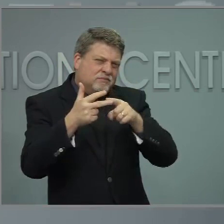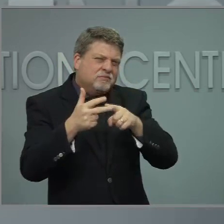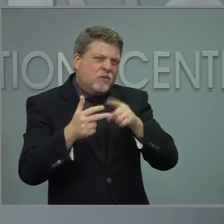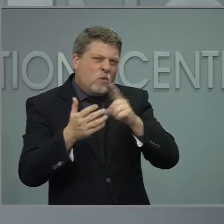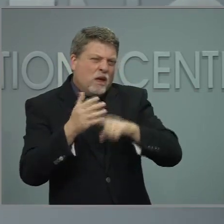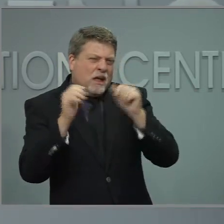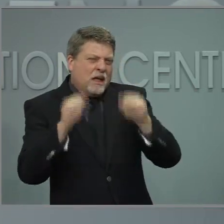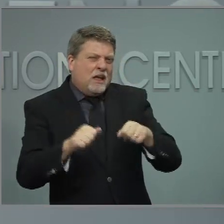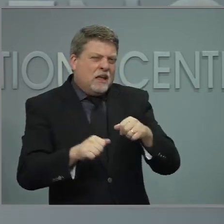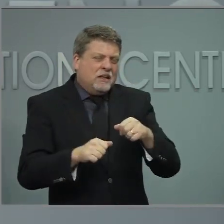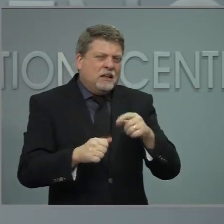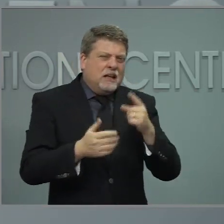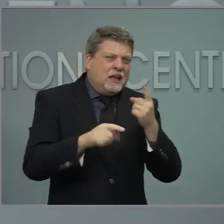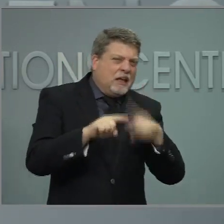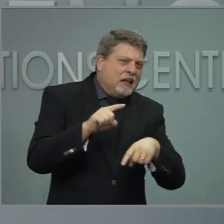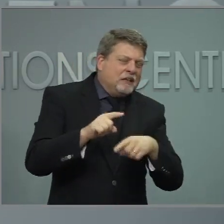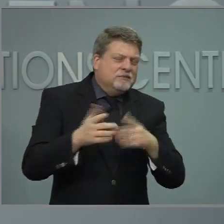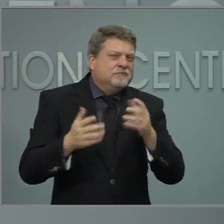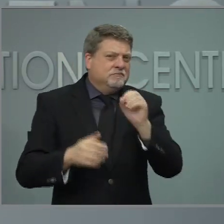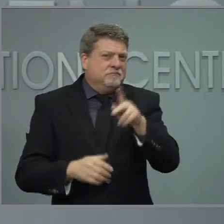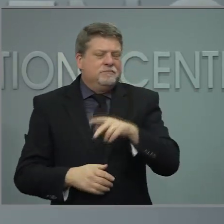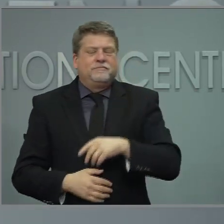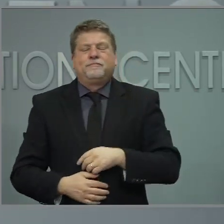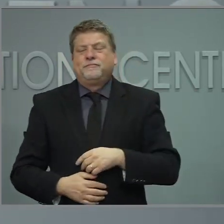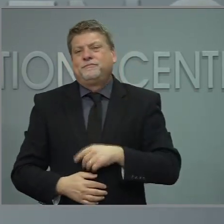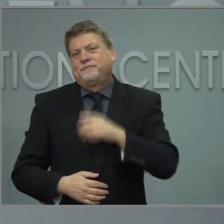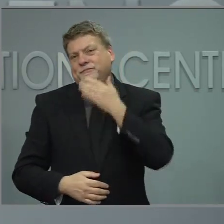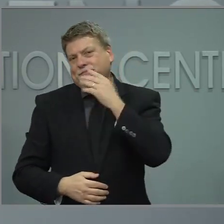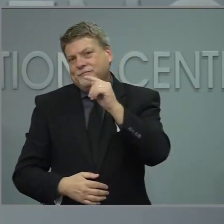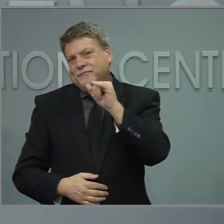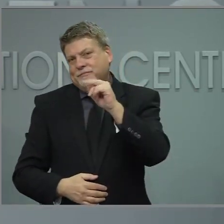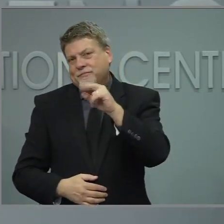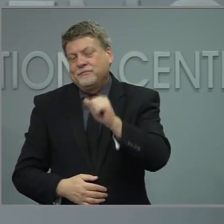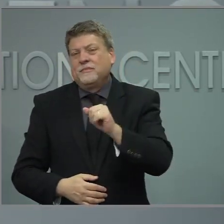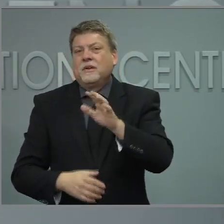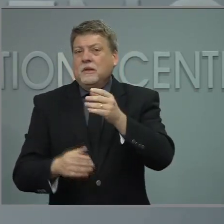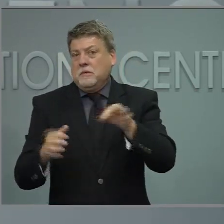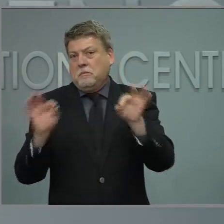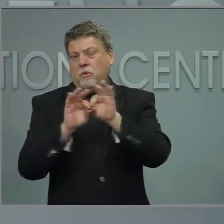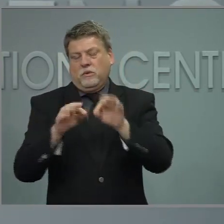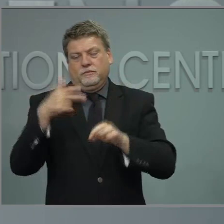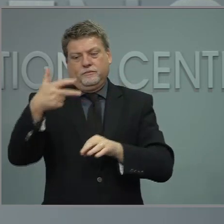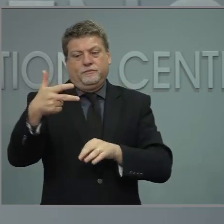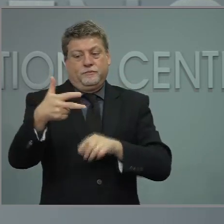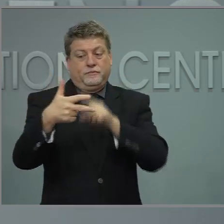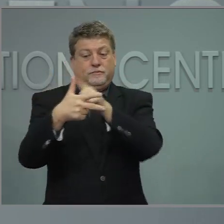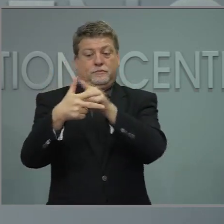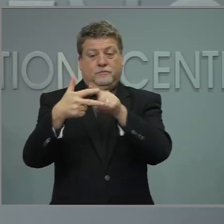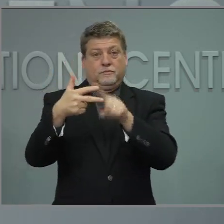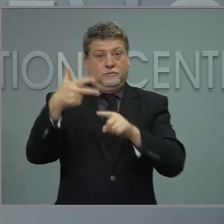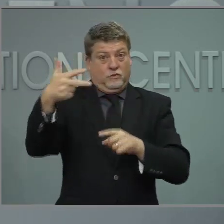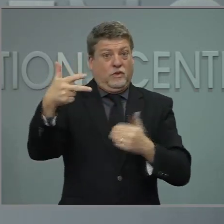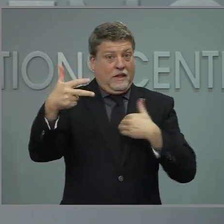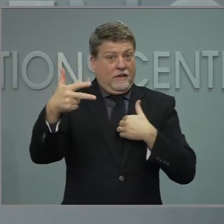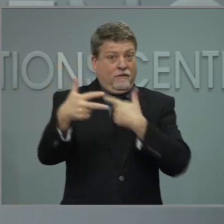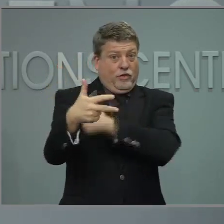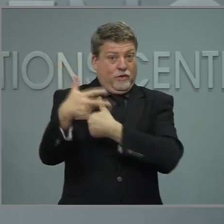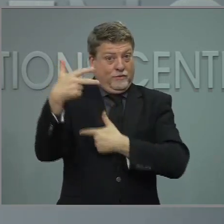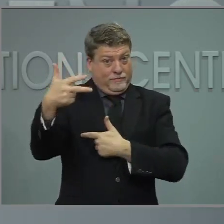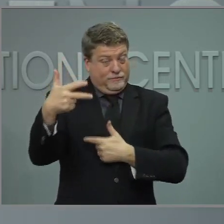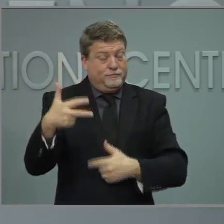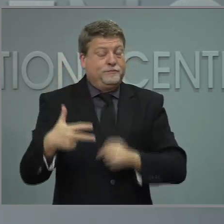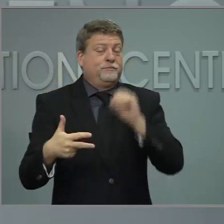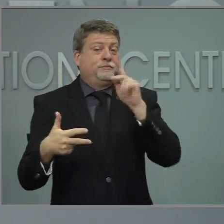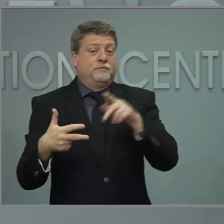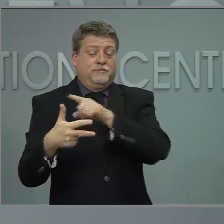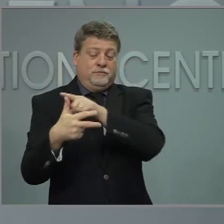Hi, Tina. It's important for folks to understand that there's only one of the three vaccines that is currently authorized for